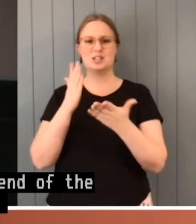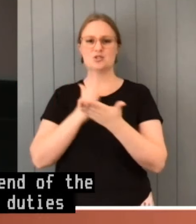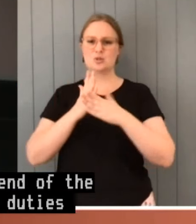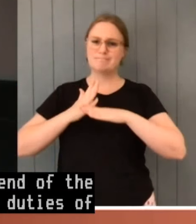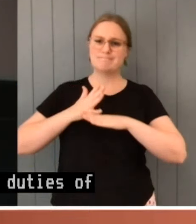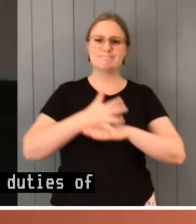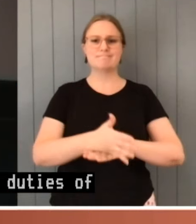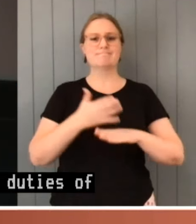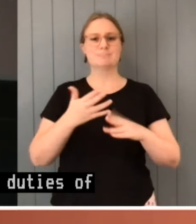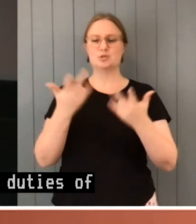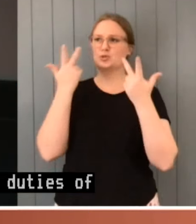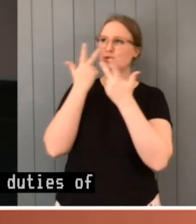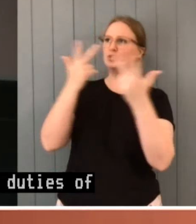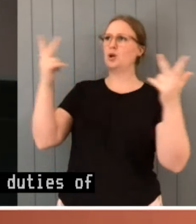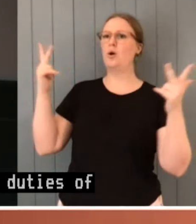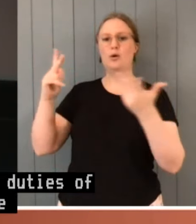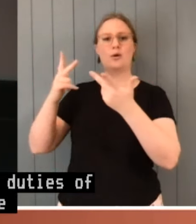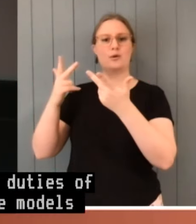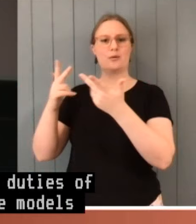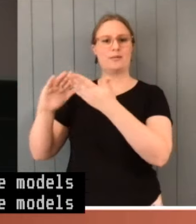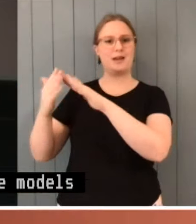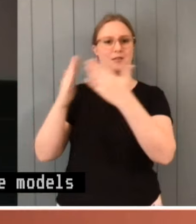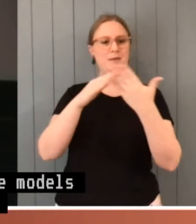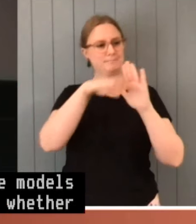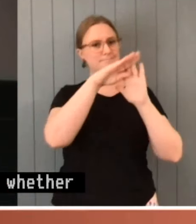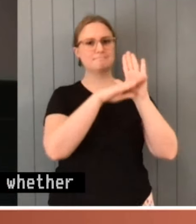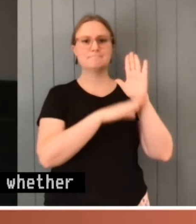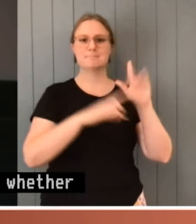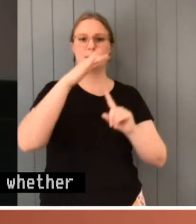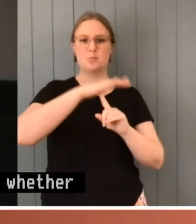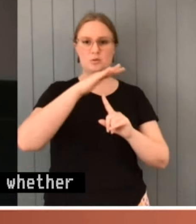whether they be in the Parliament, the executive or on the bench. Thank you.